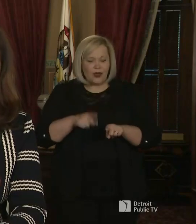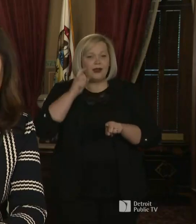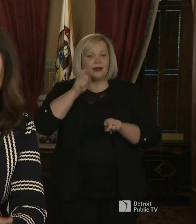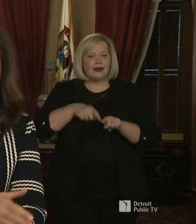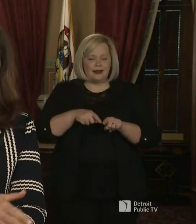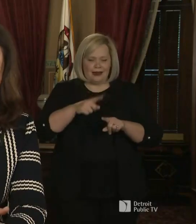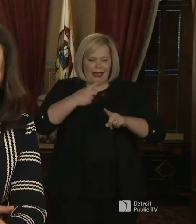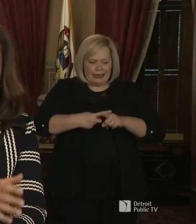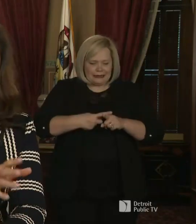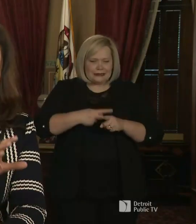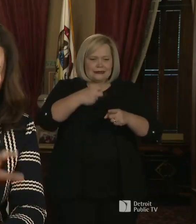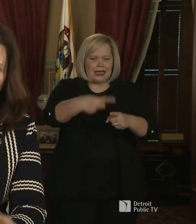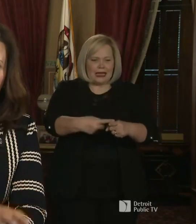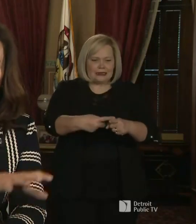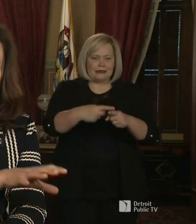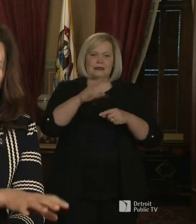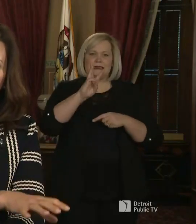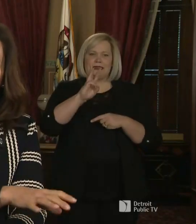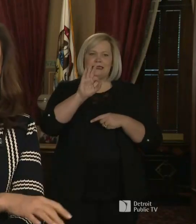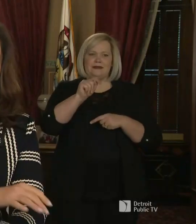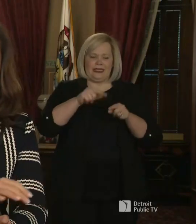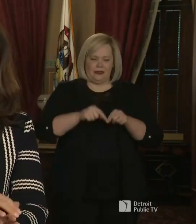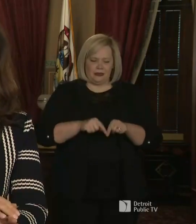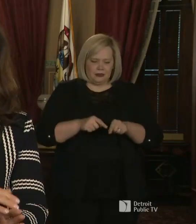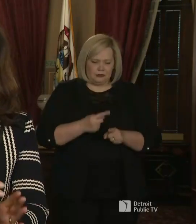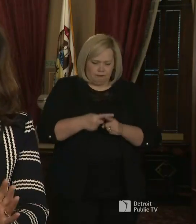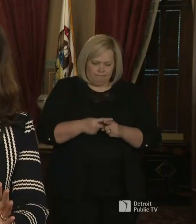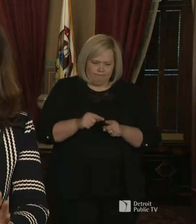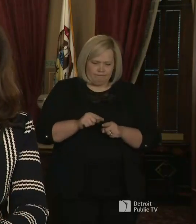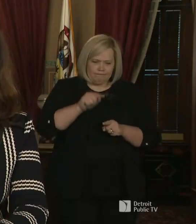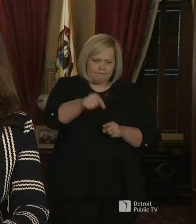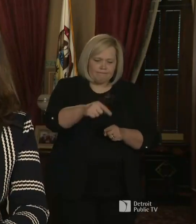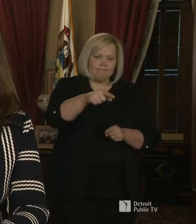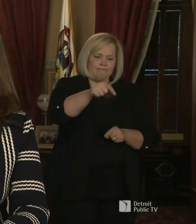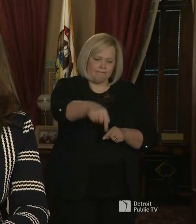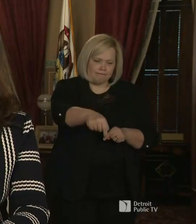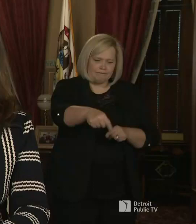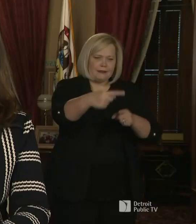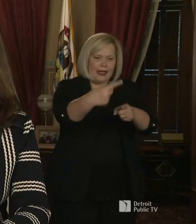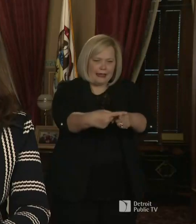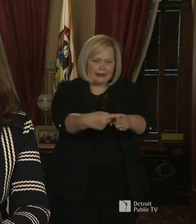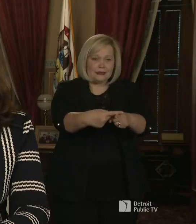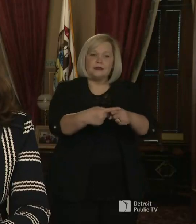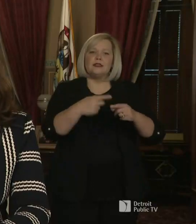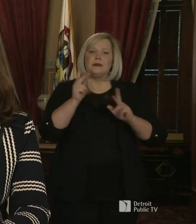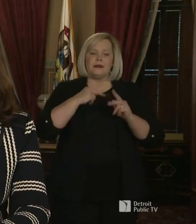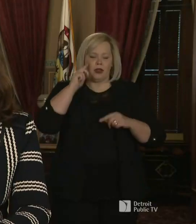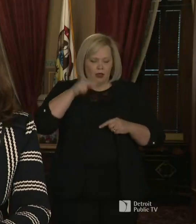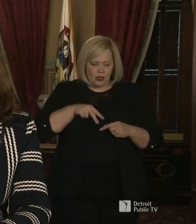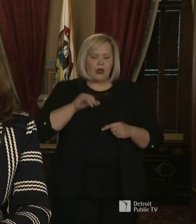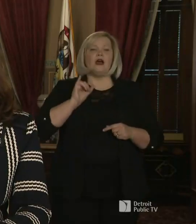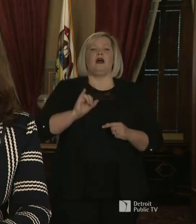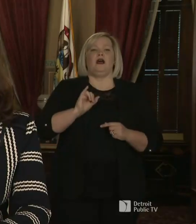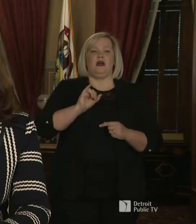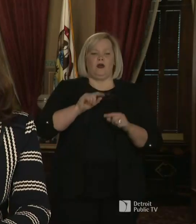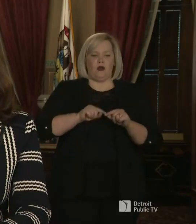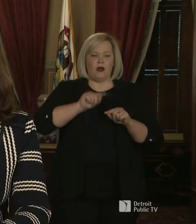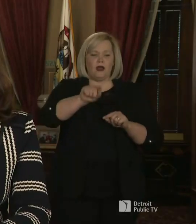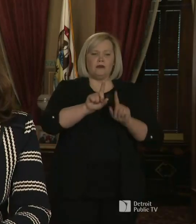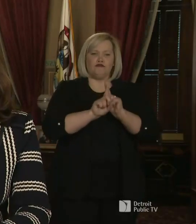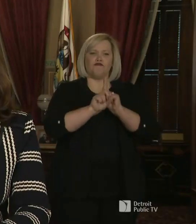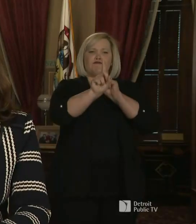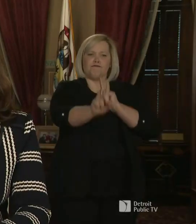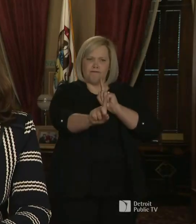they're putting X's on the ground so people understand how far six feet is what that social distancing is. But with regard to